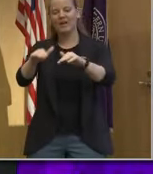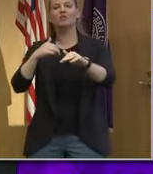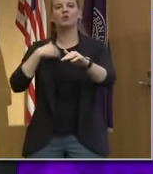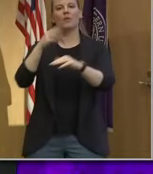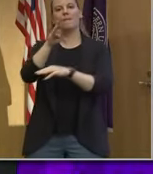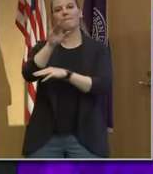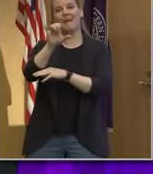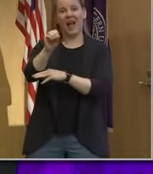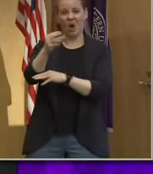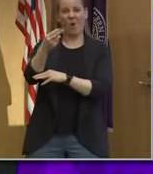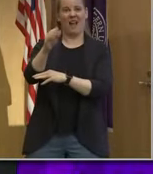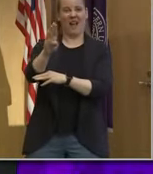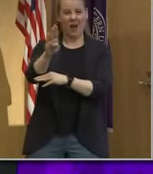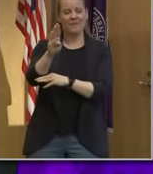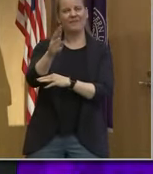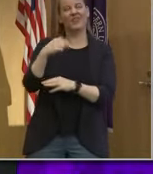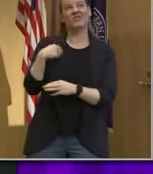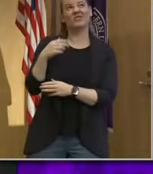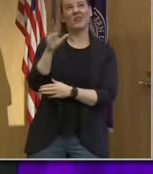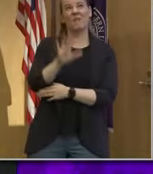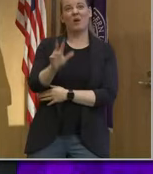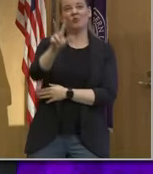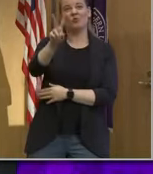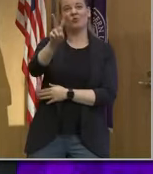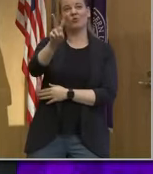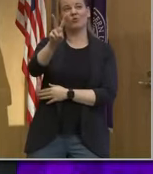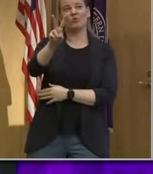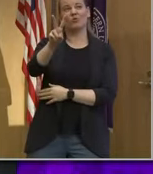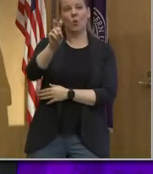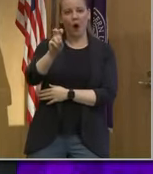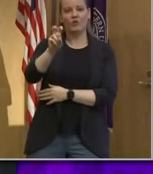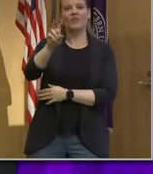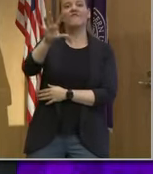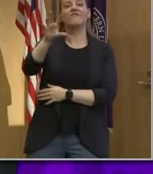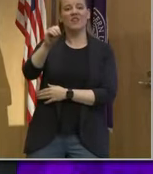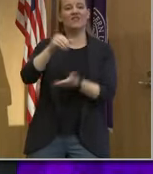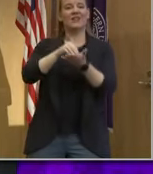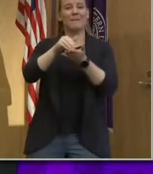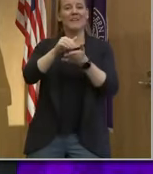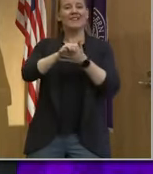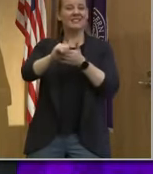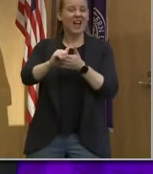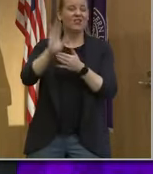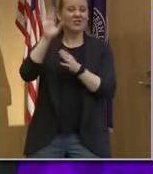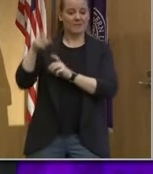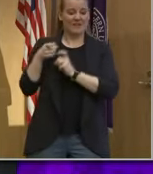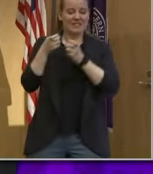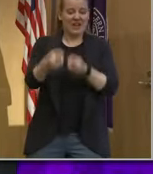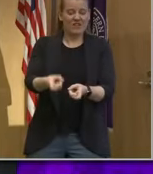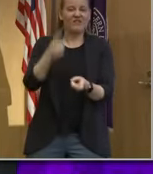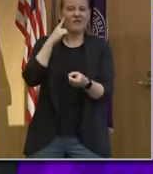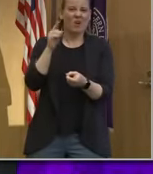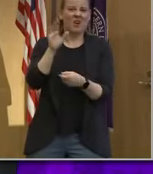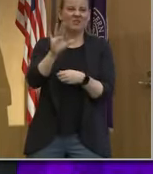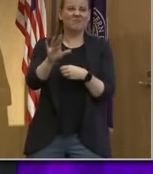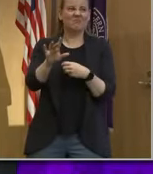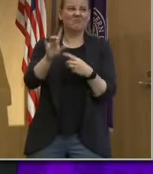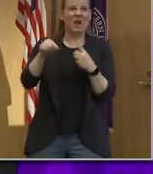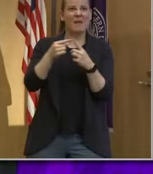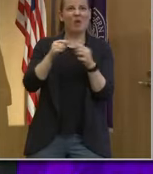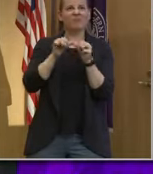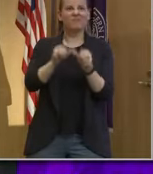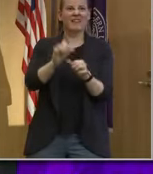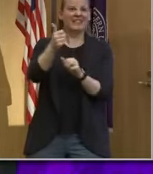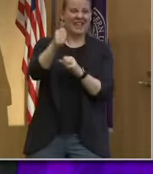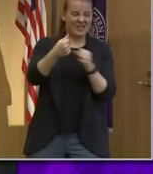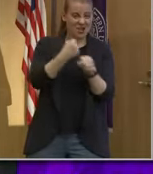million dollars that was given as a gift to be spent over about 10 years. And then we may get some extensions beyond that. That 250